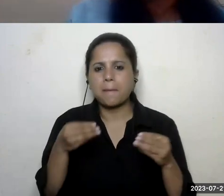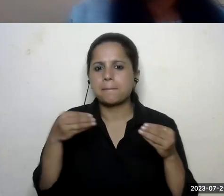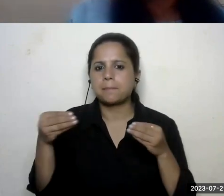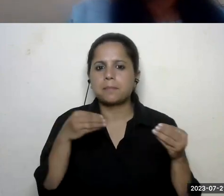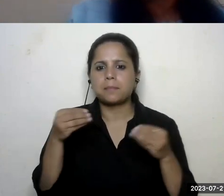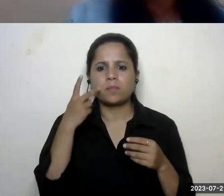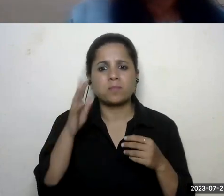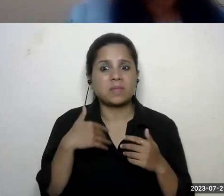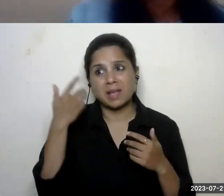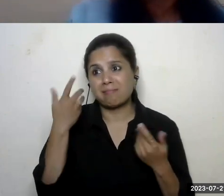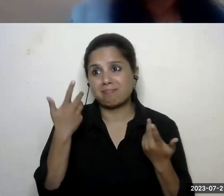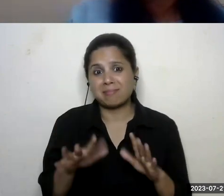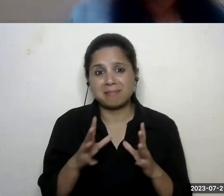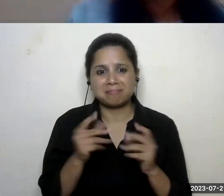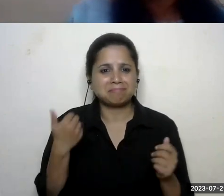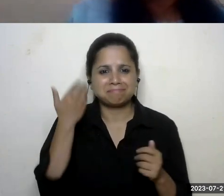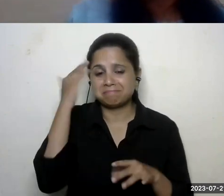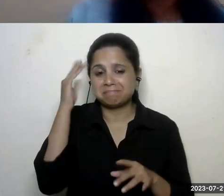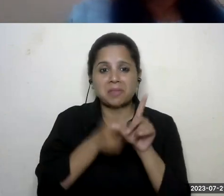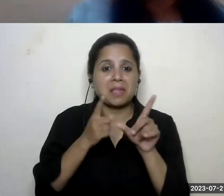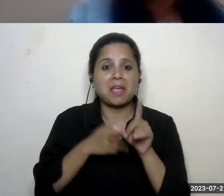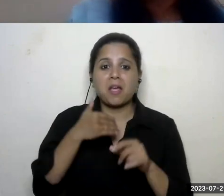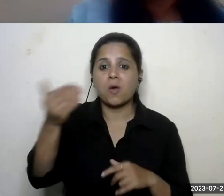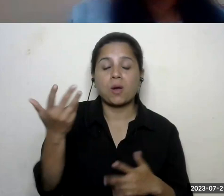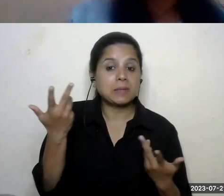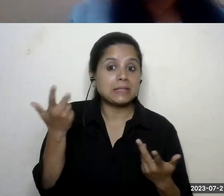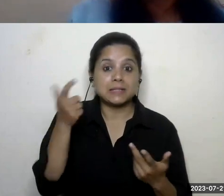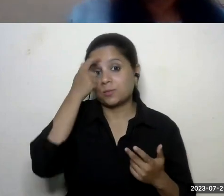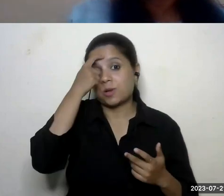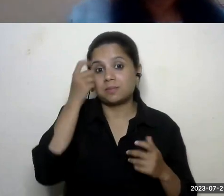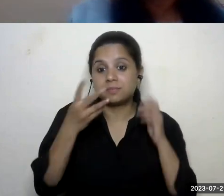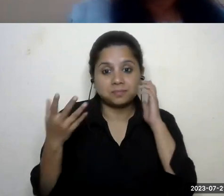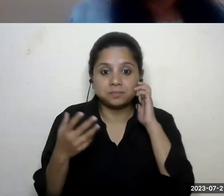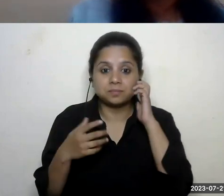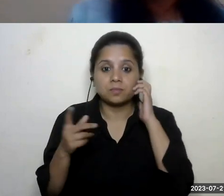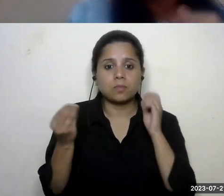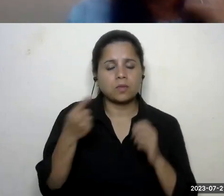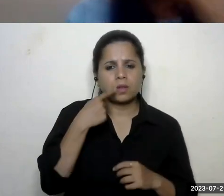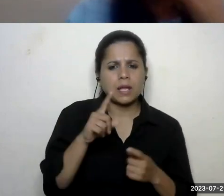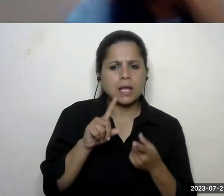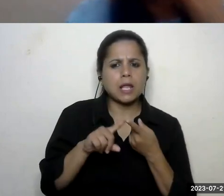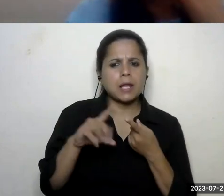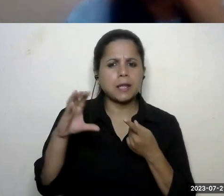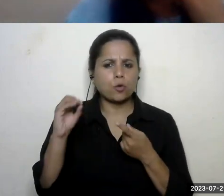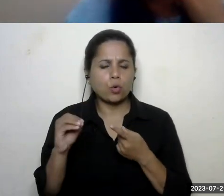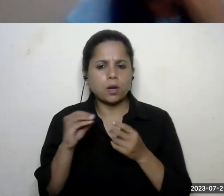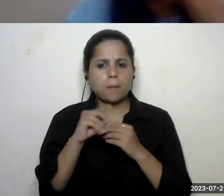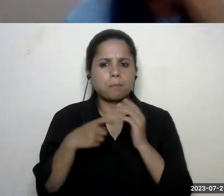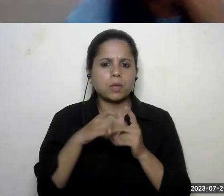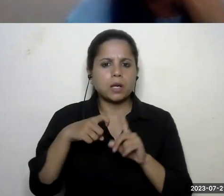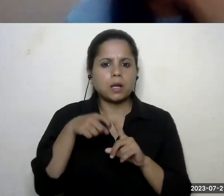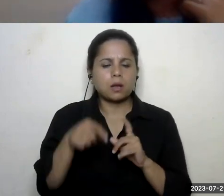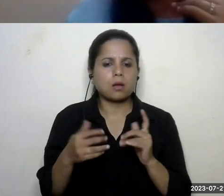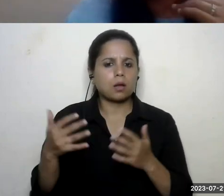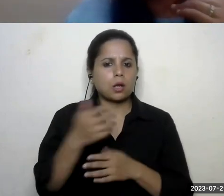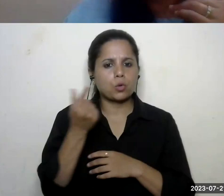live for i don't know how many years that is the tragedy thank you somebody said eco brick collection started in